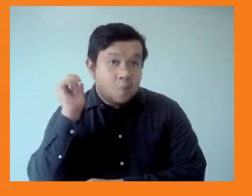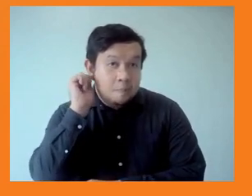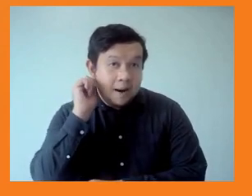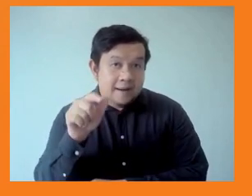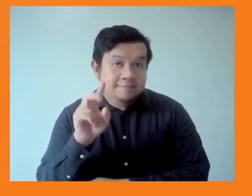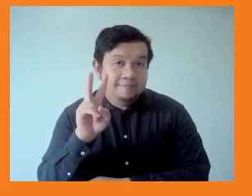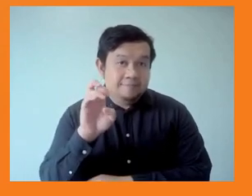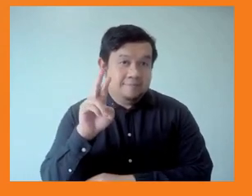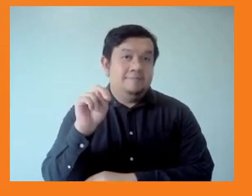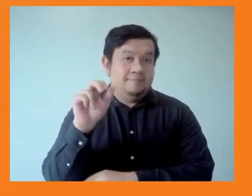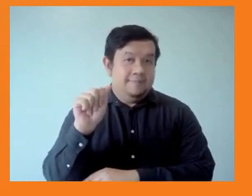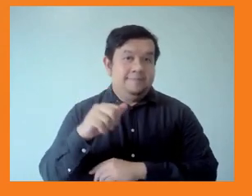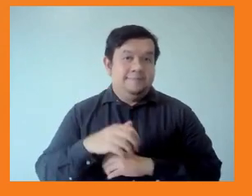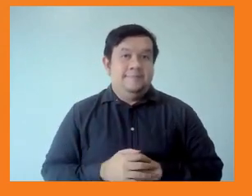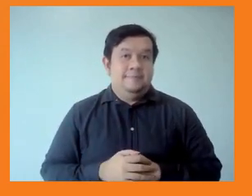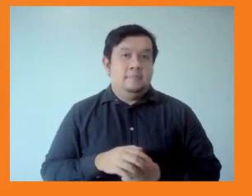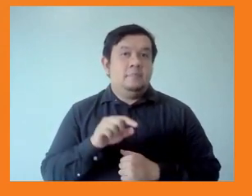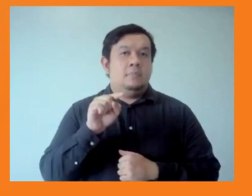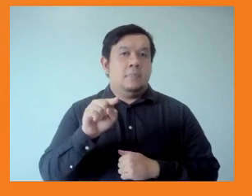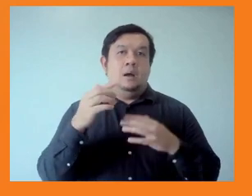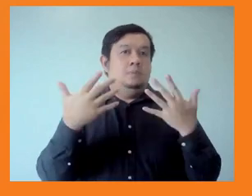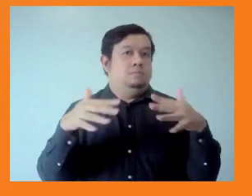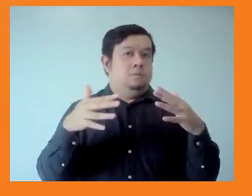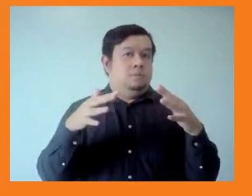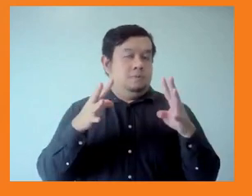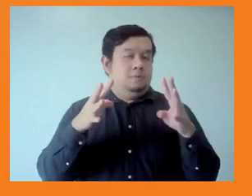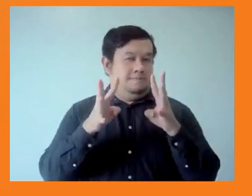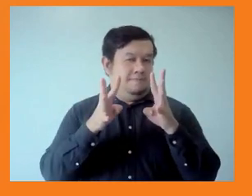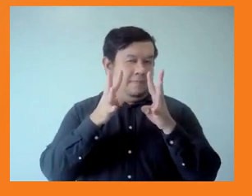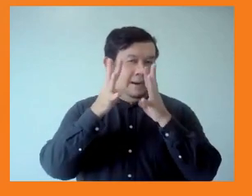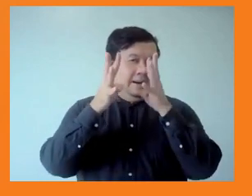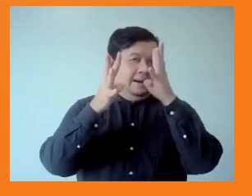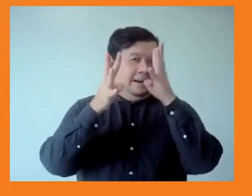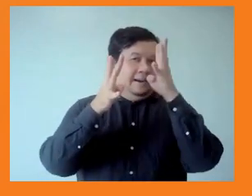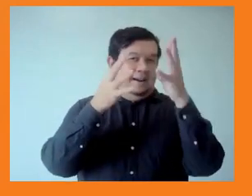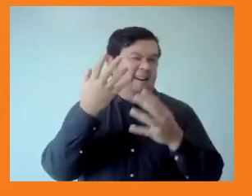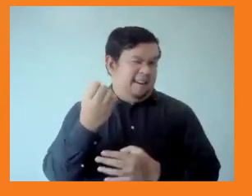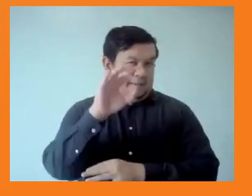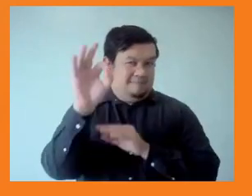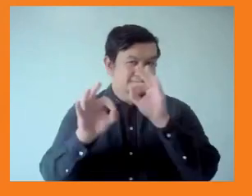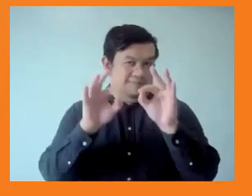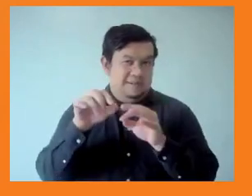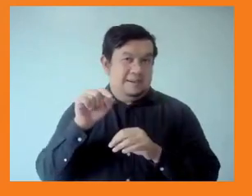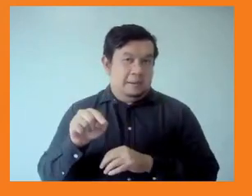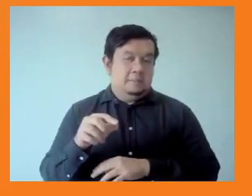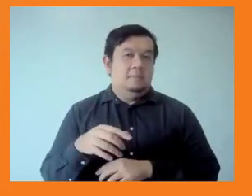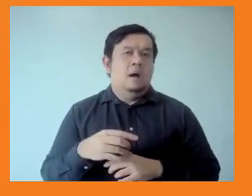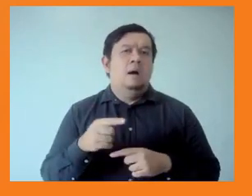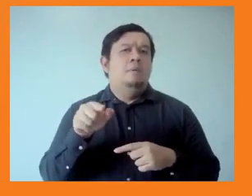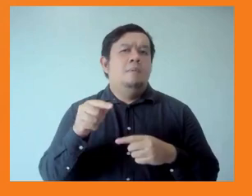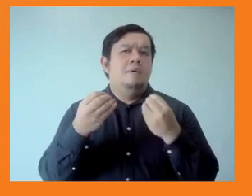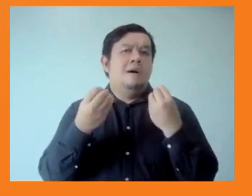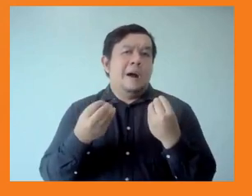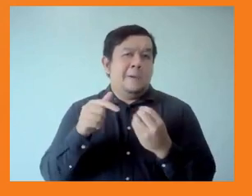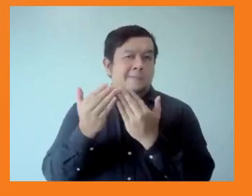of questions for you. Firstly, how is the academia rethinking economic inequality? And how can this